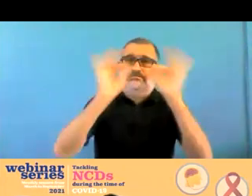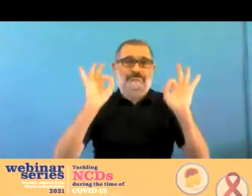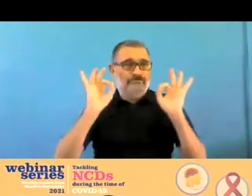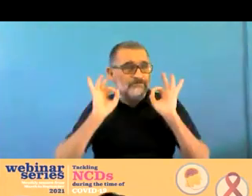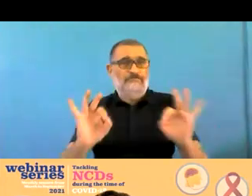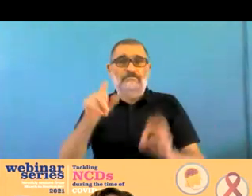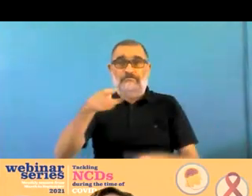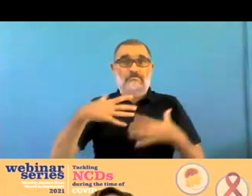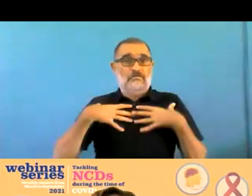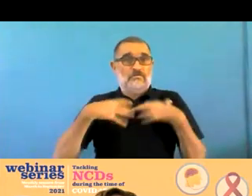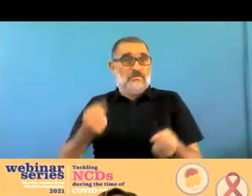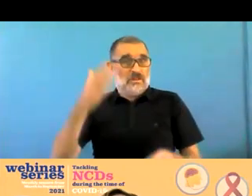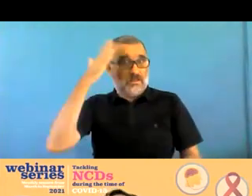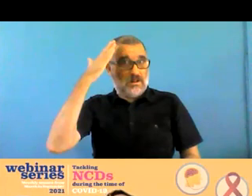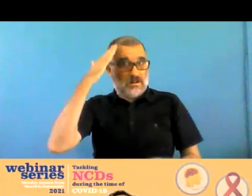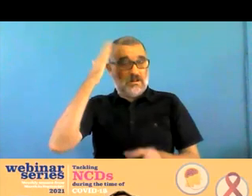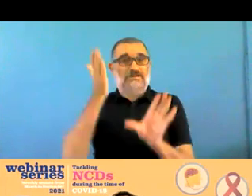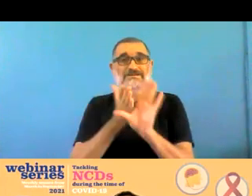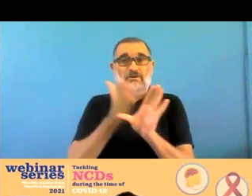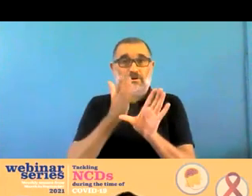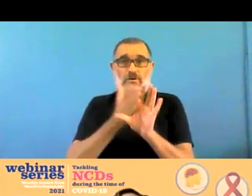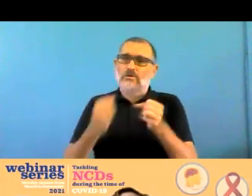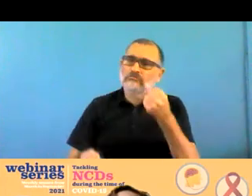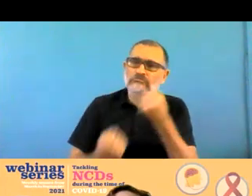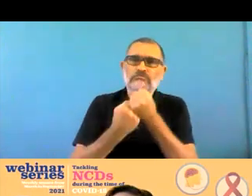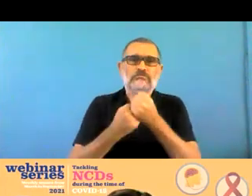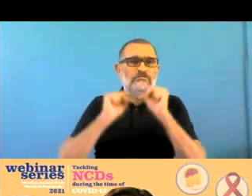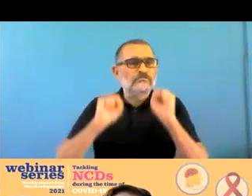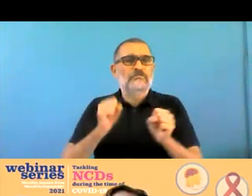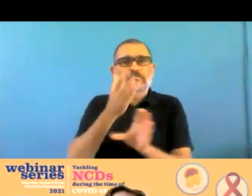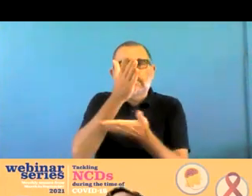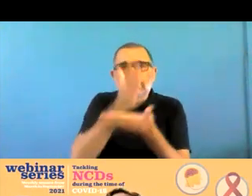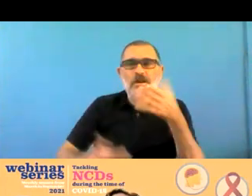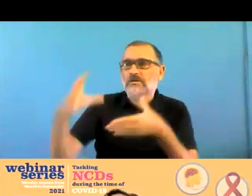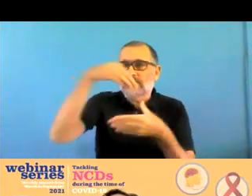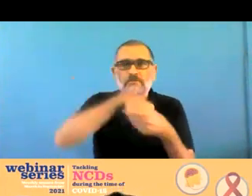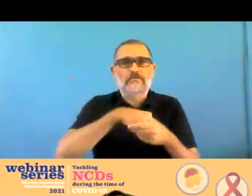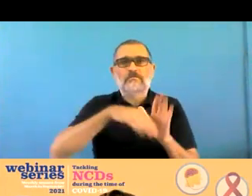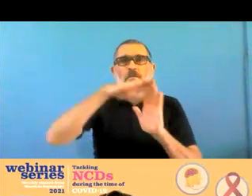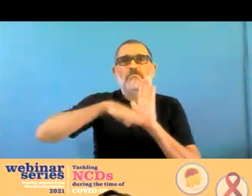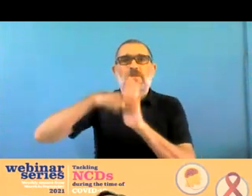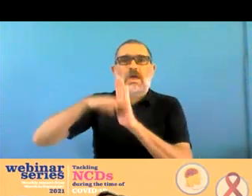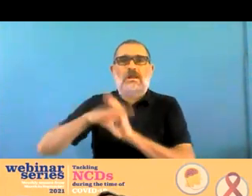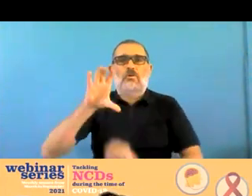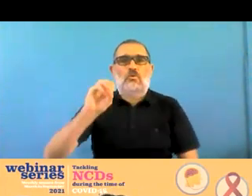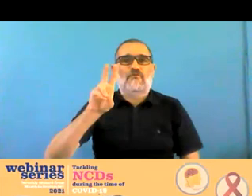that message continues to be stressed last may